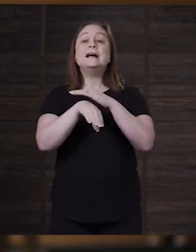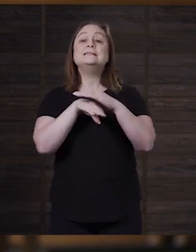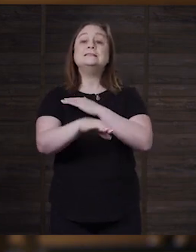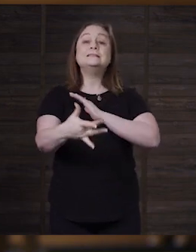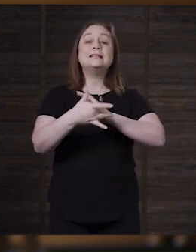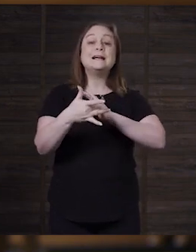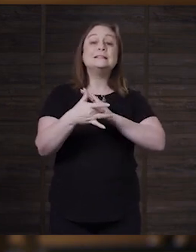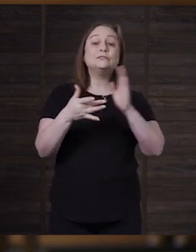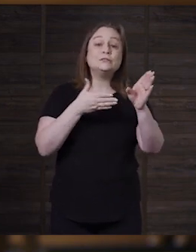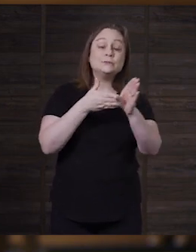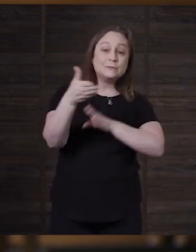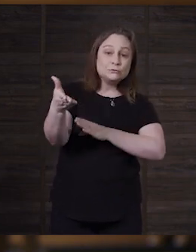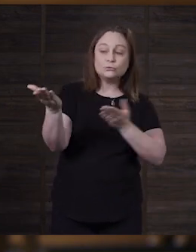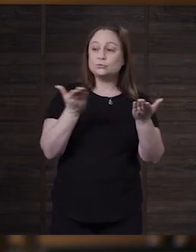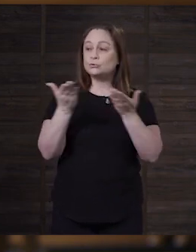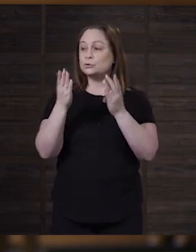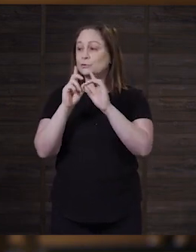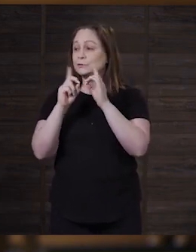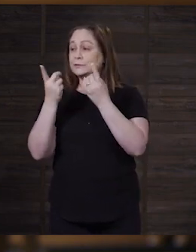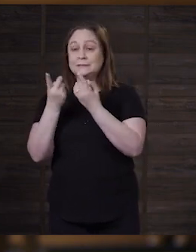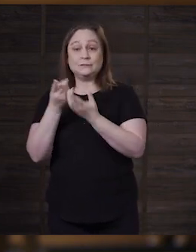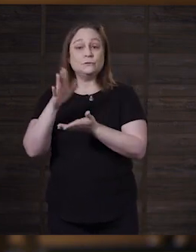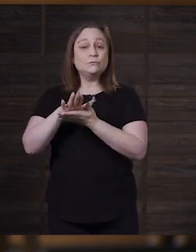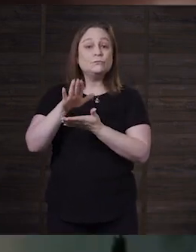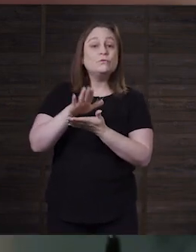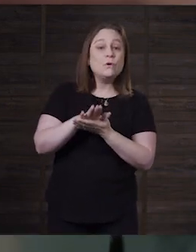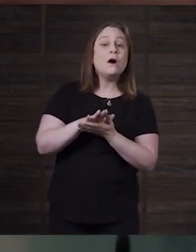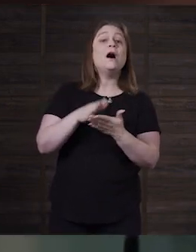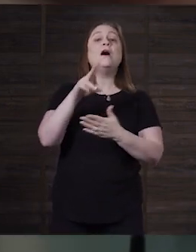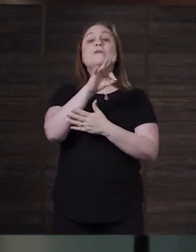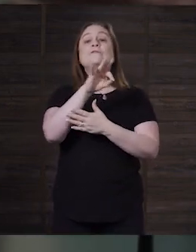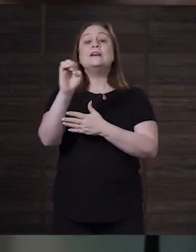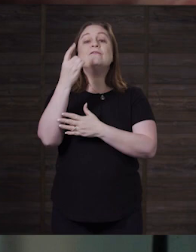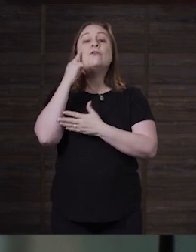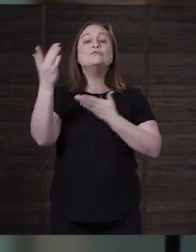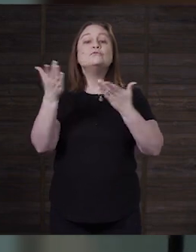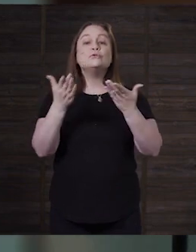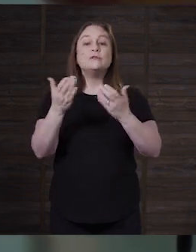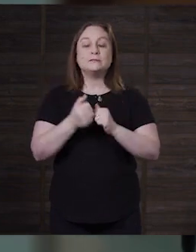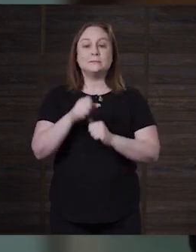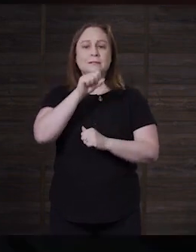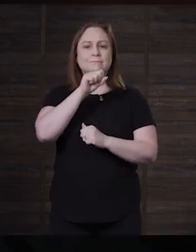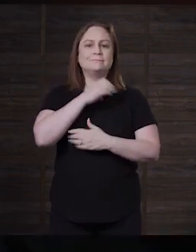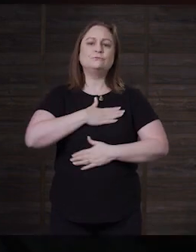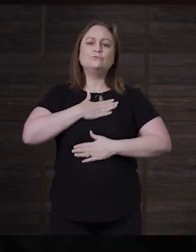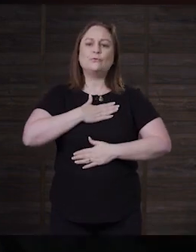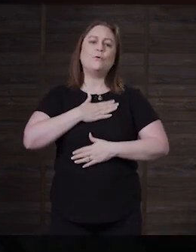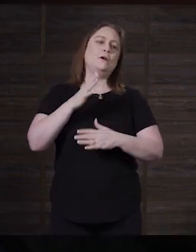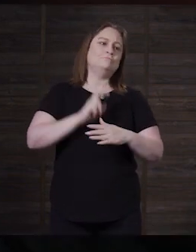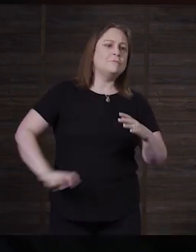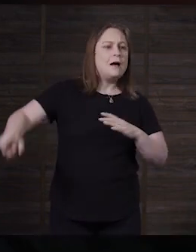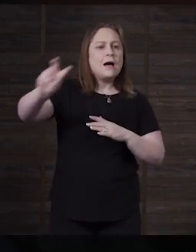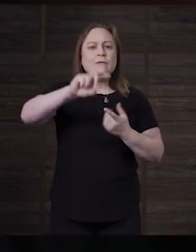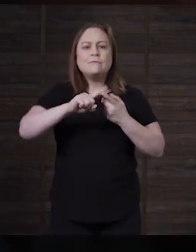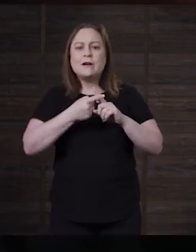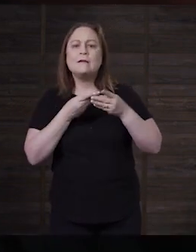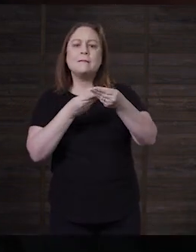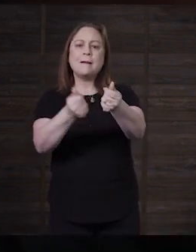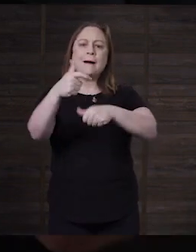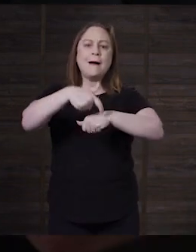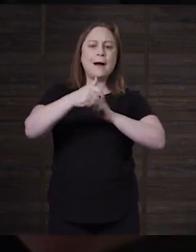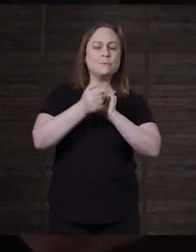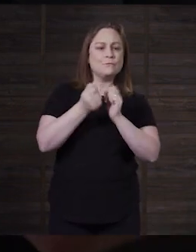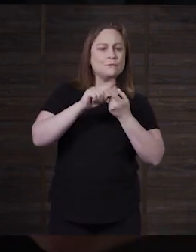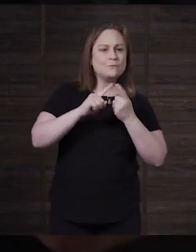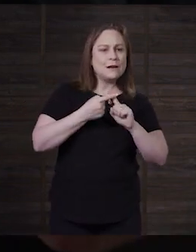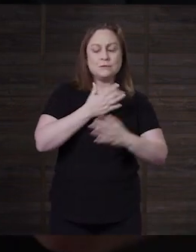serve school districts on a fee-for-service basis. I love traveling with friends, spending time with a close circle of friends. I've